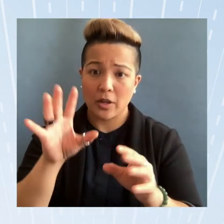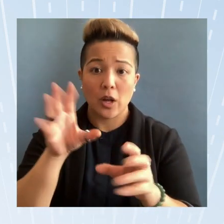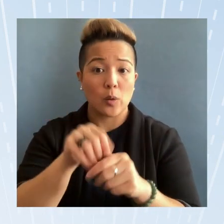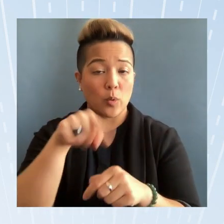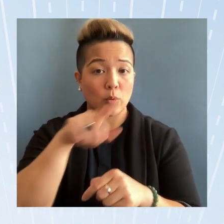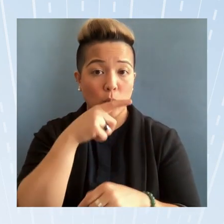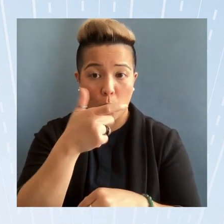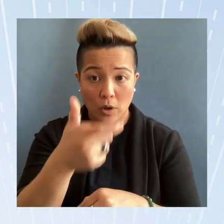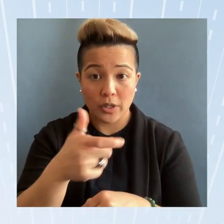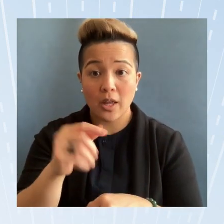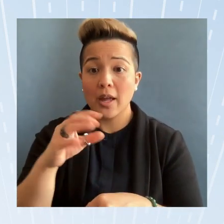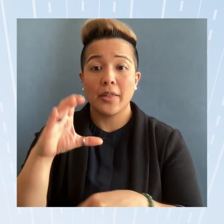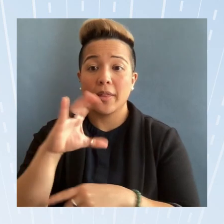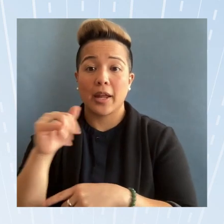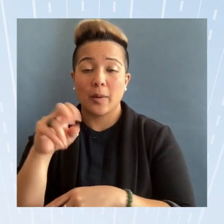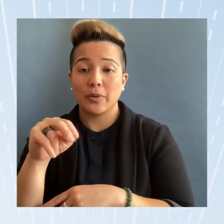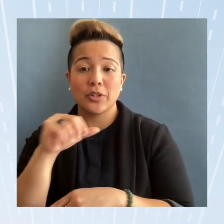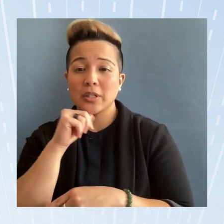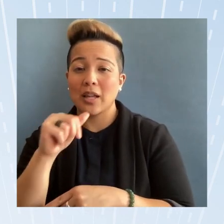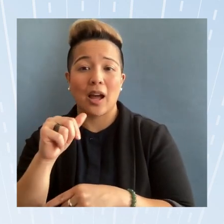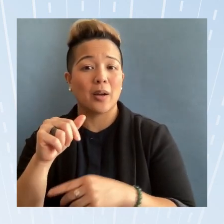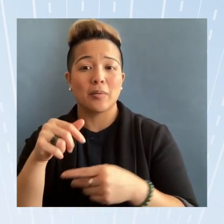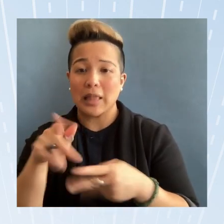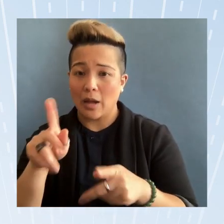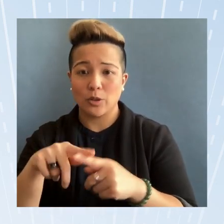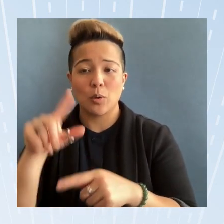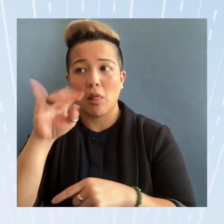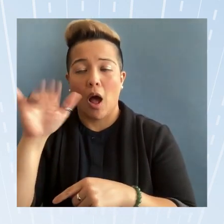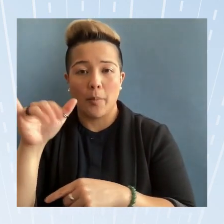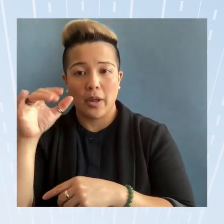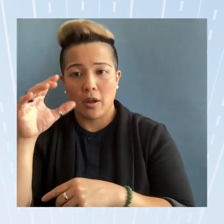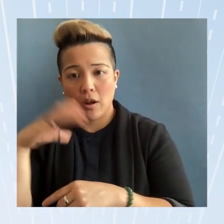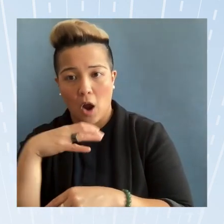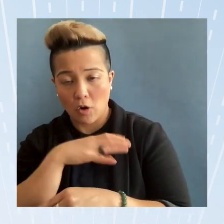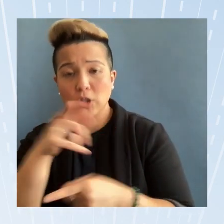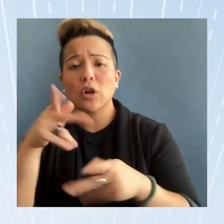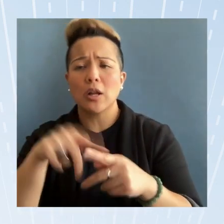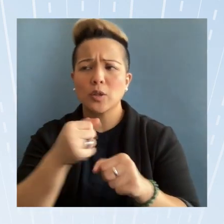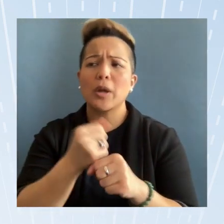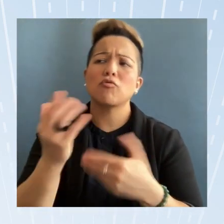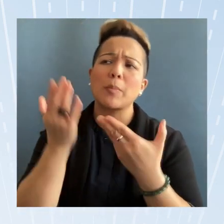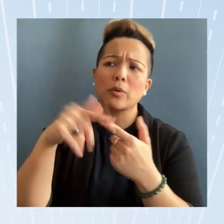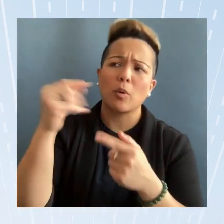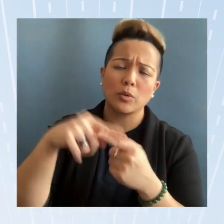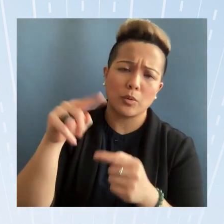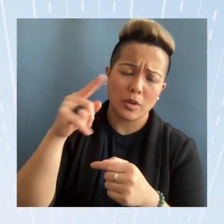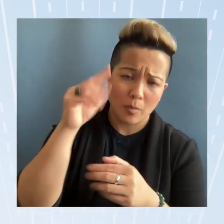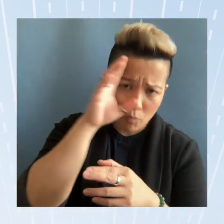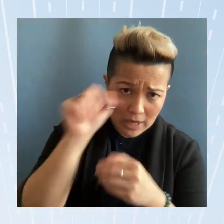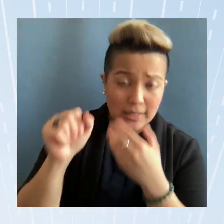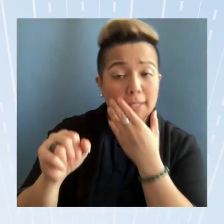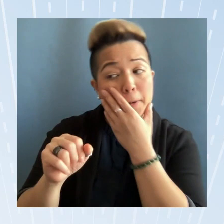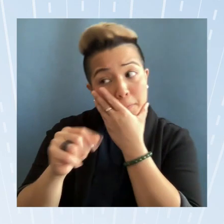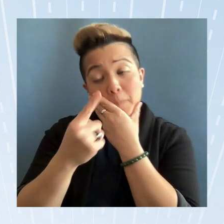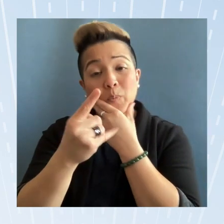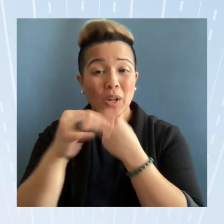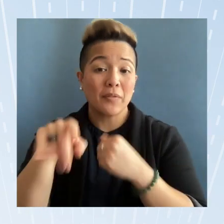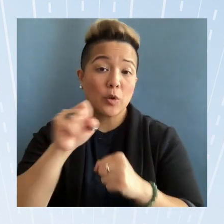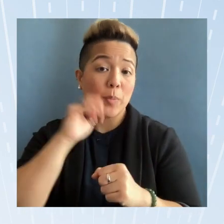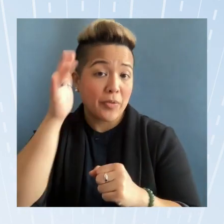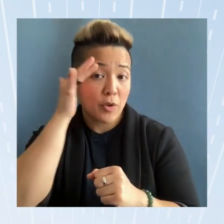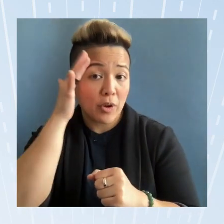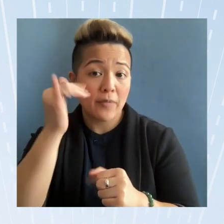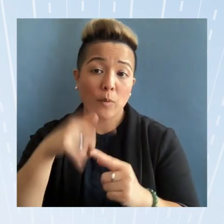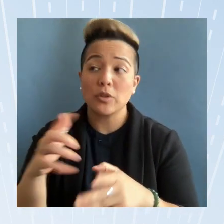so the commission is not permitted to lobby Congress you are allowed to make recommendations that go to the president one of which could be theoretically if you want to